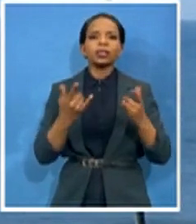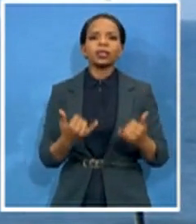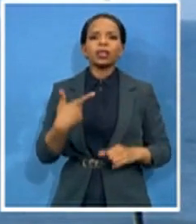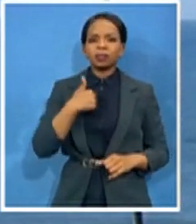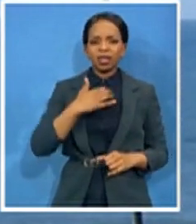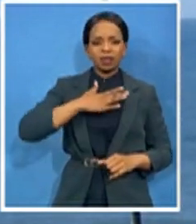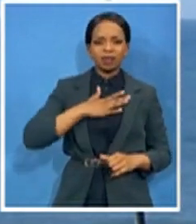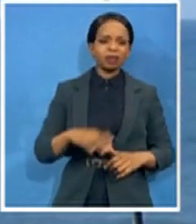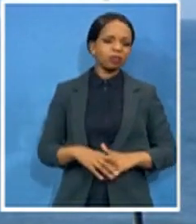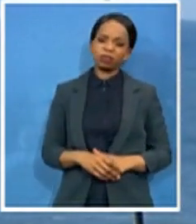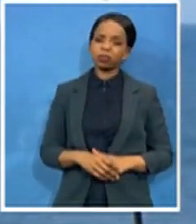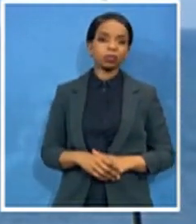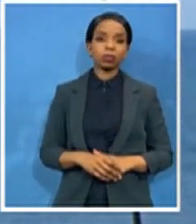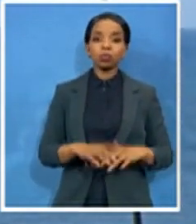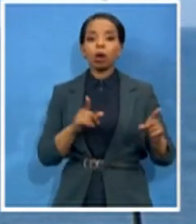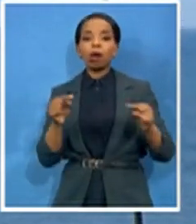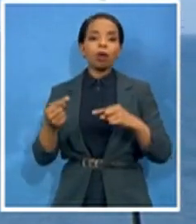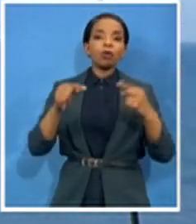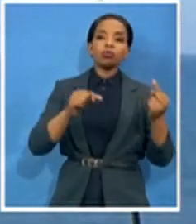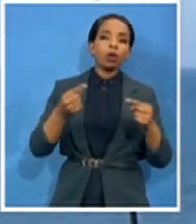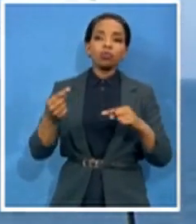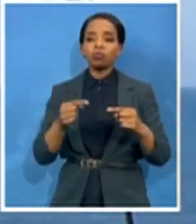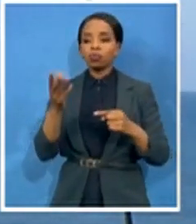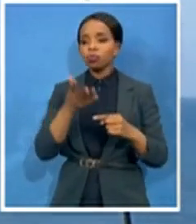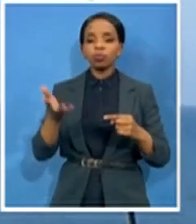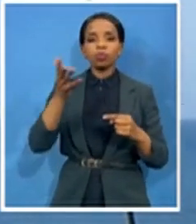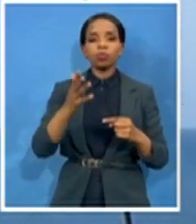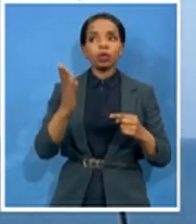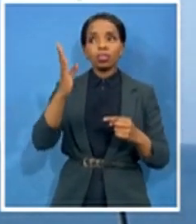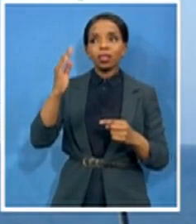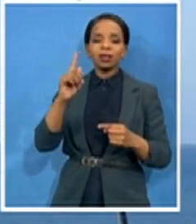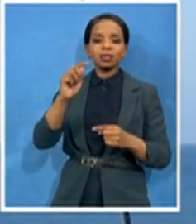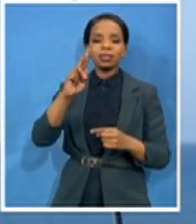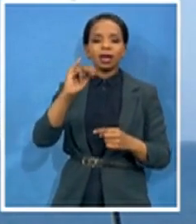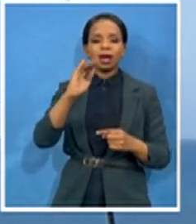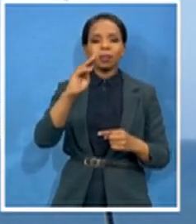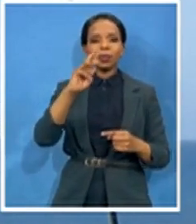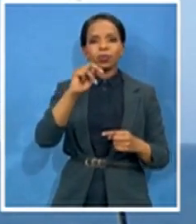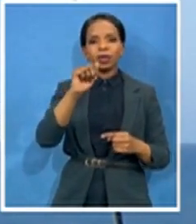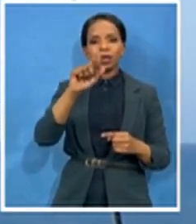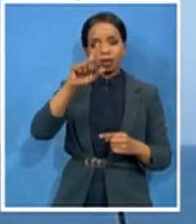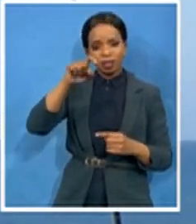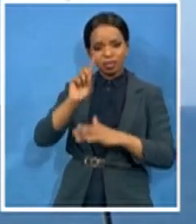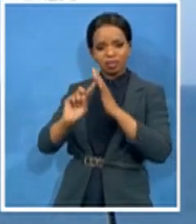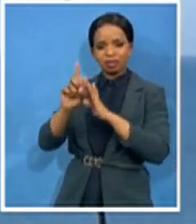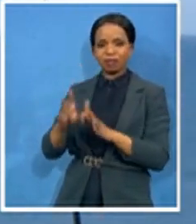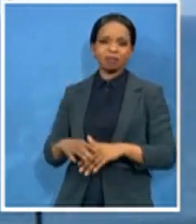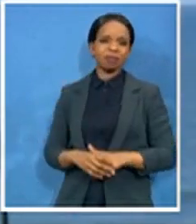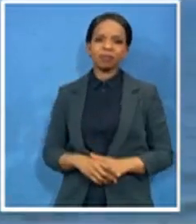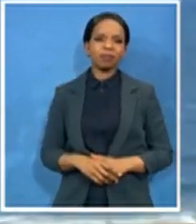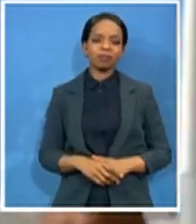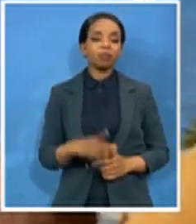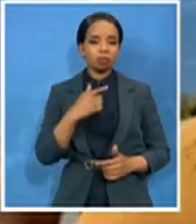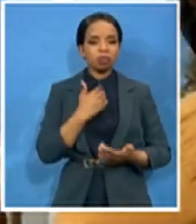is actually in front of the tribunal. I can only confirm that aspect in terms of the procurement. Doc, just to clarify